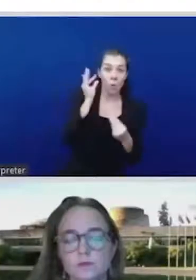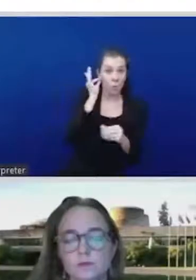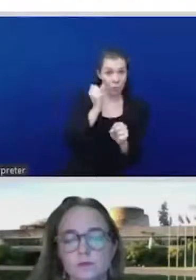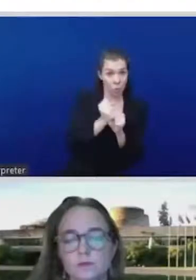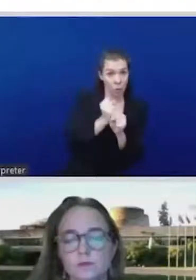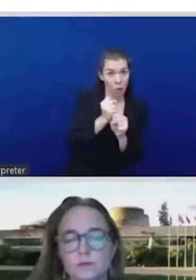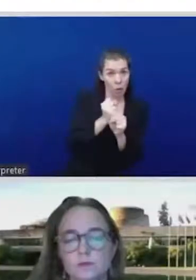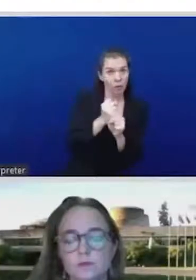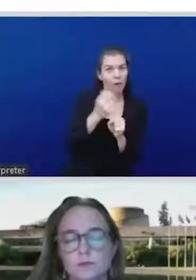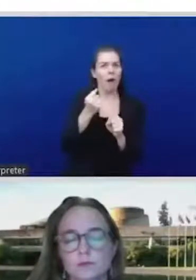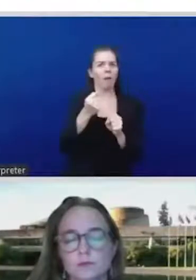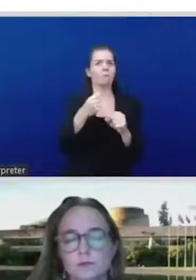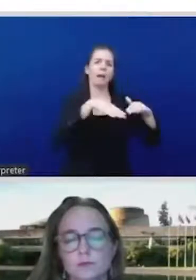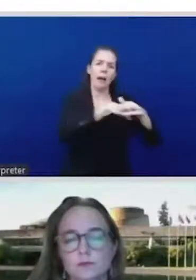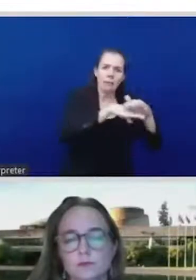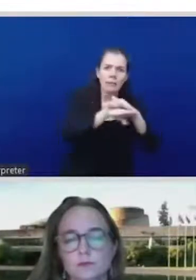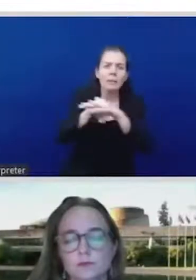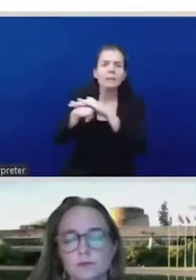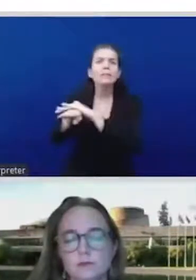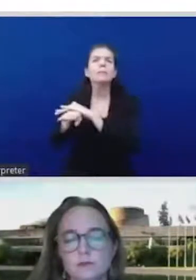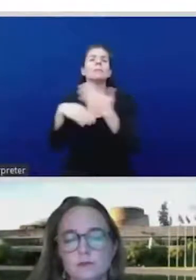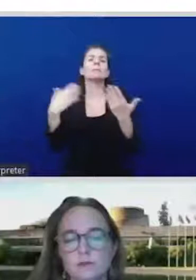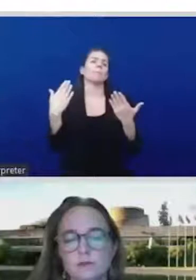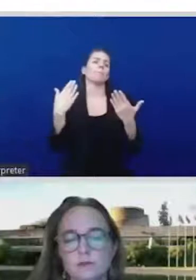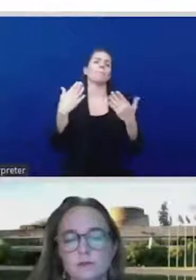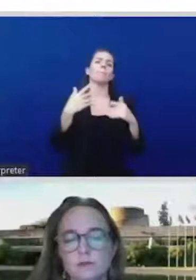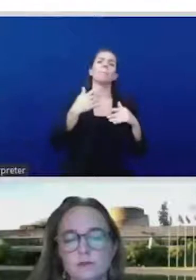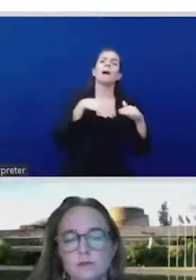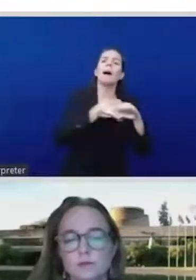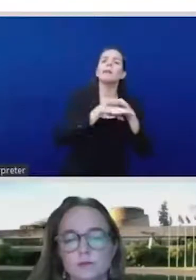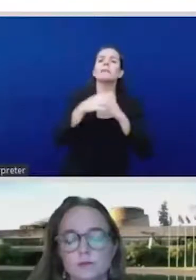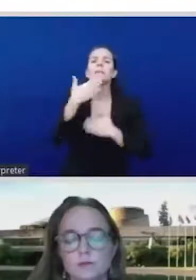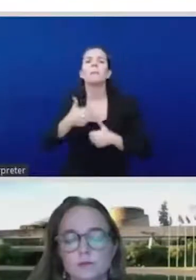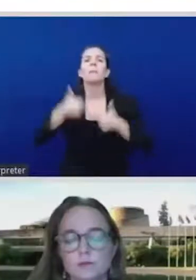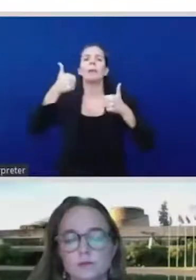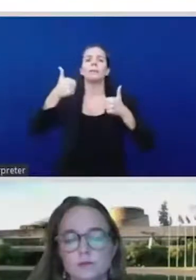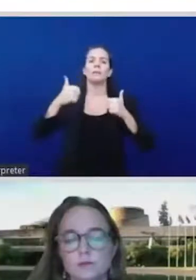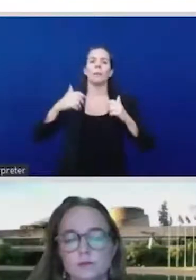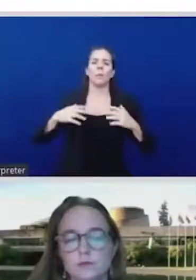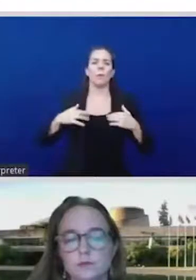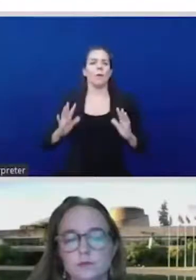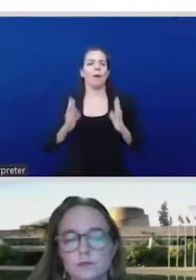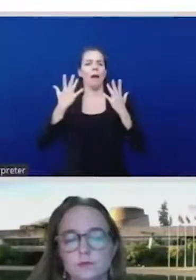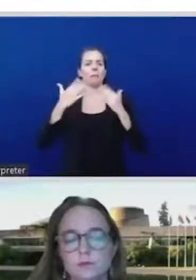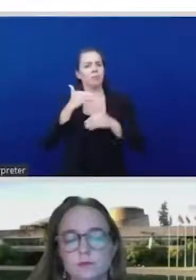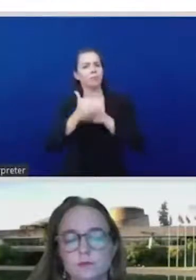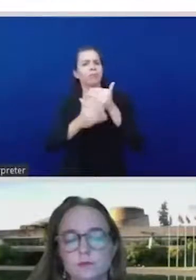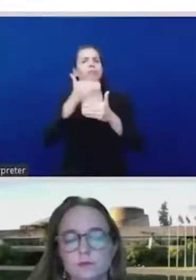this seems to have really registered in large parts of the developing world. And it hasn't been helped by the fact that increasingly